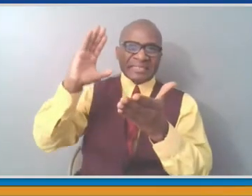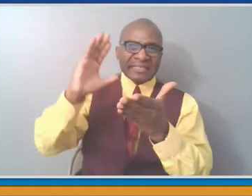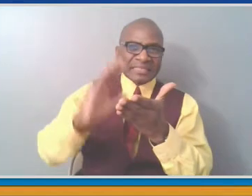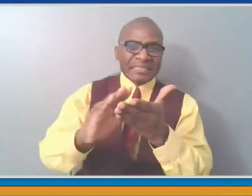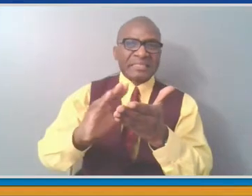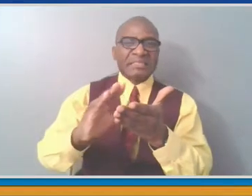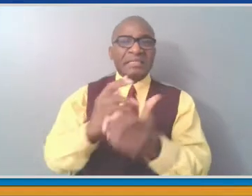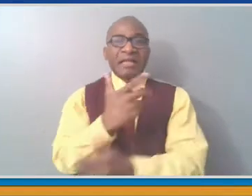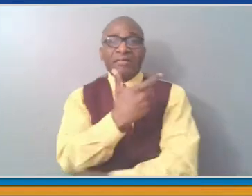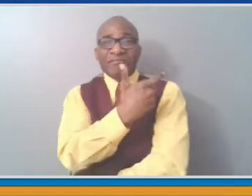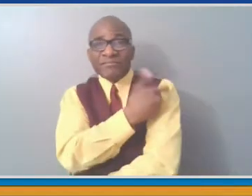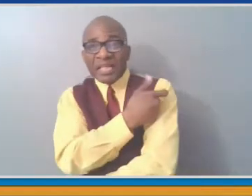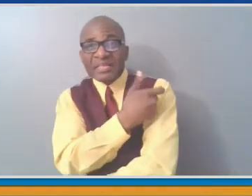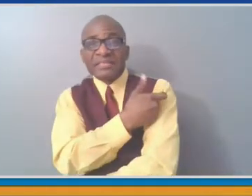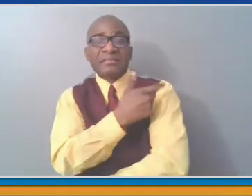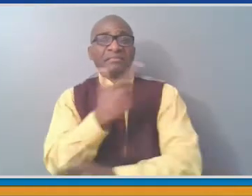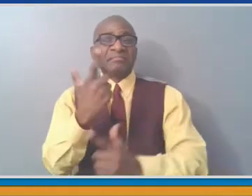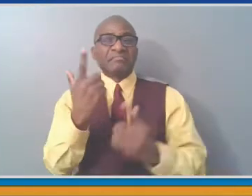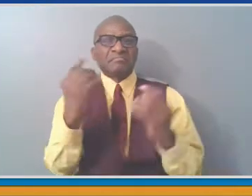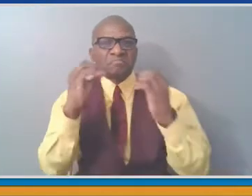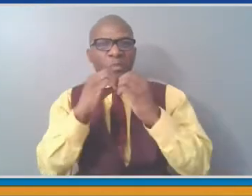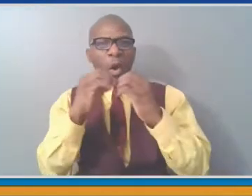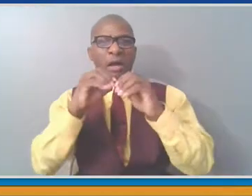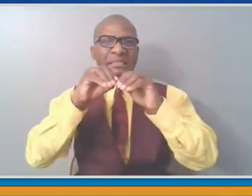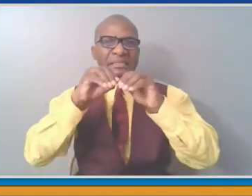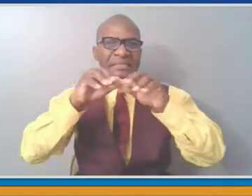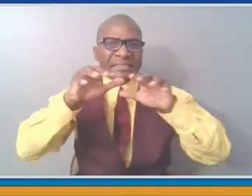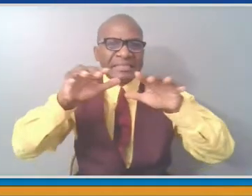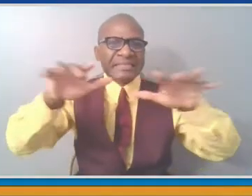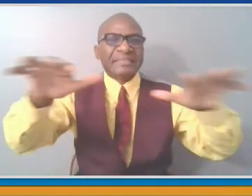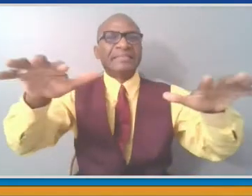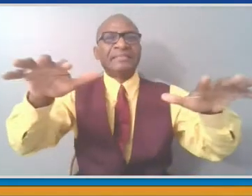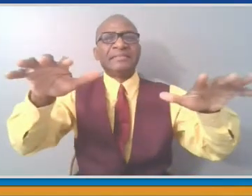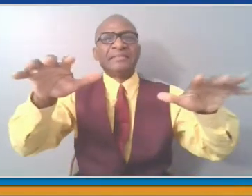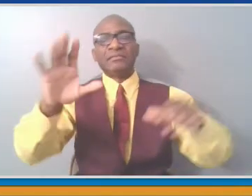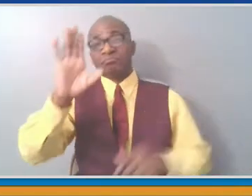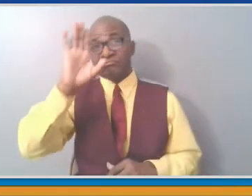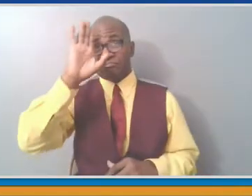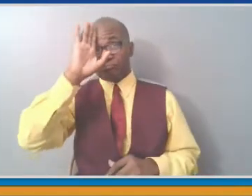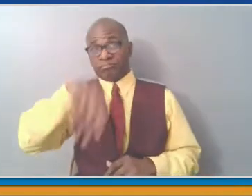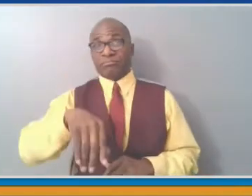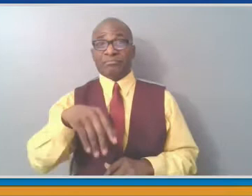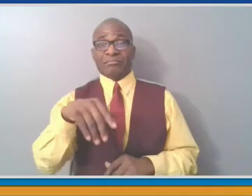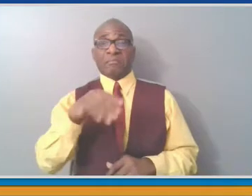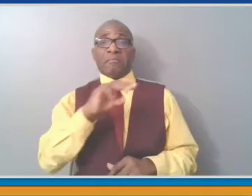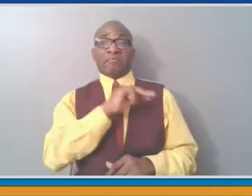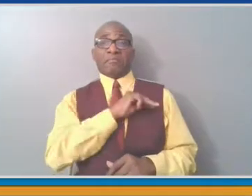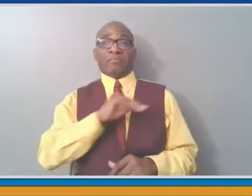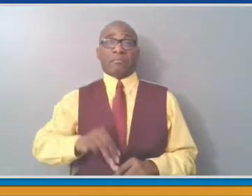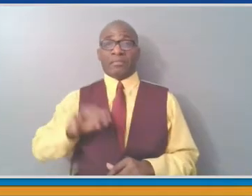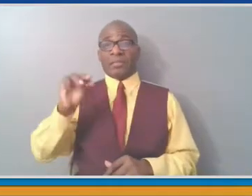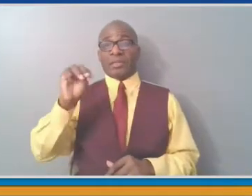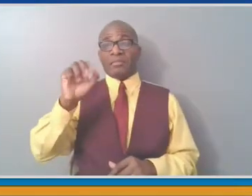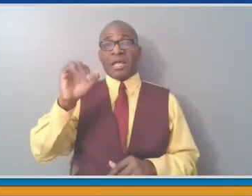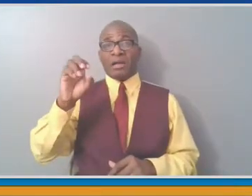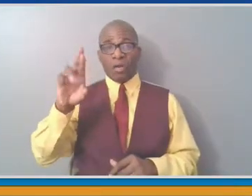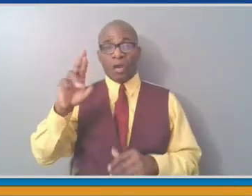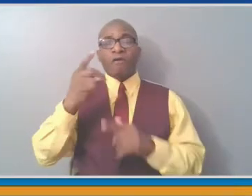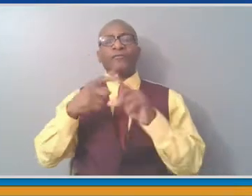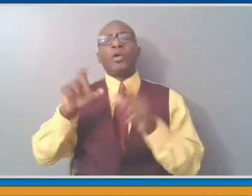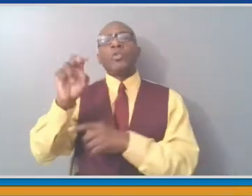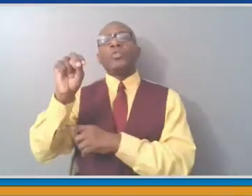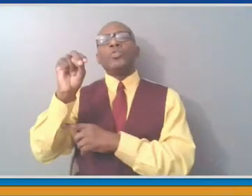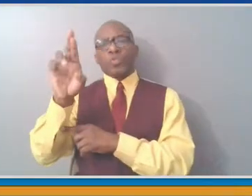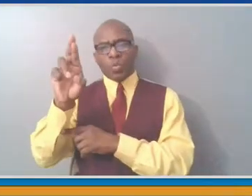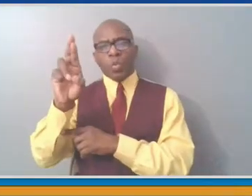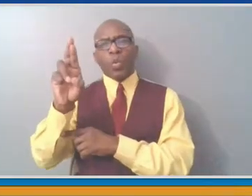be joined by Martha Lopez, who is both a councilwoman in New Rochelle and an important member of our team as a direct program in policy, and we'll talk about